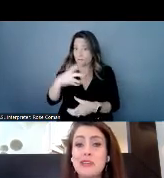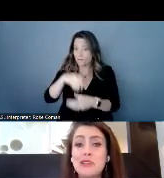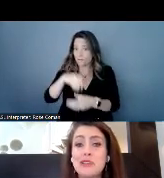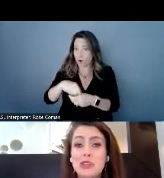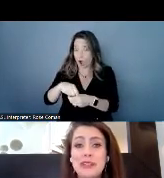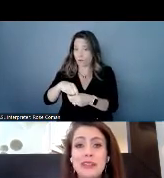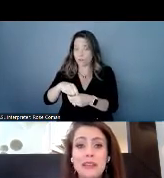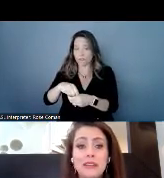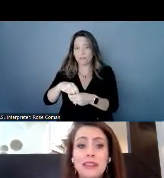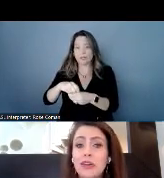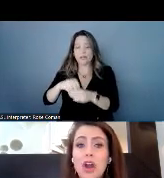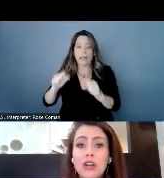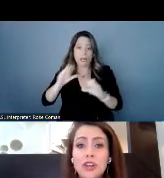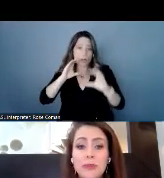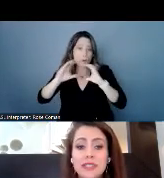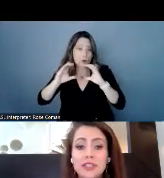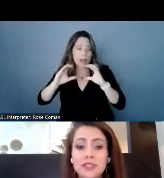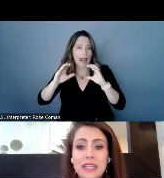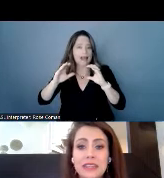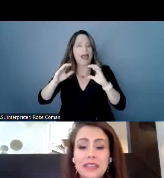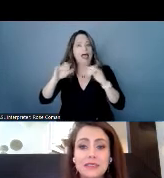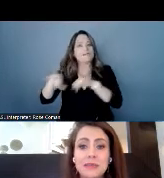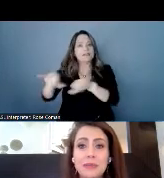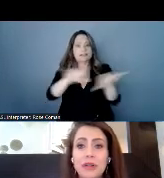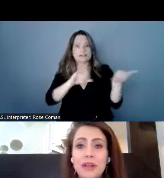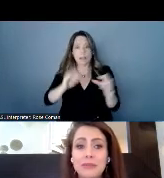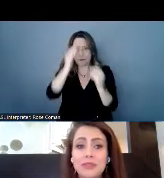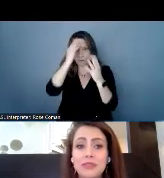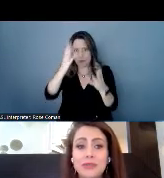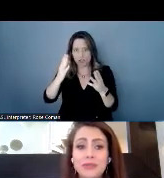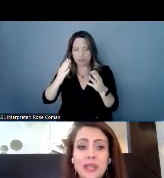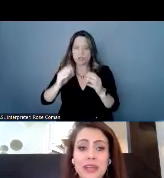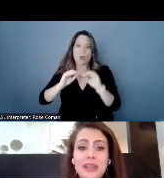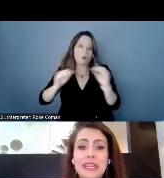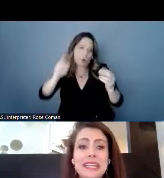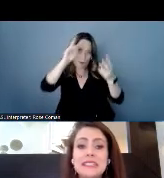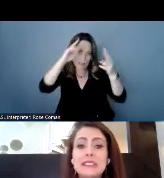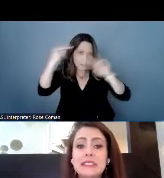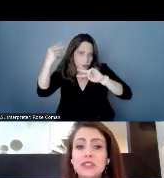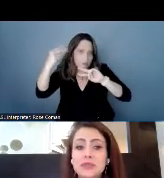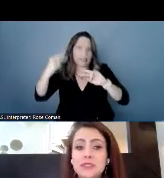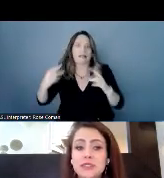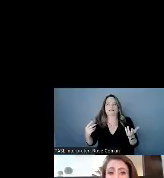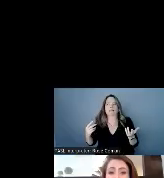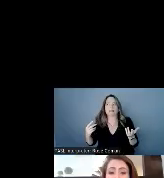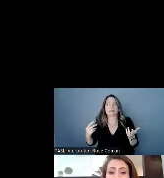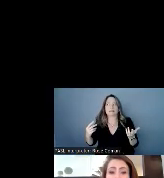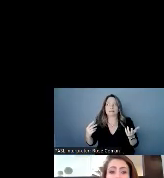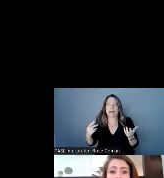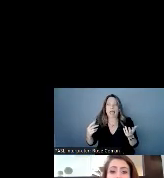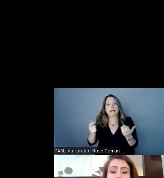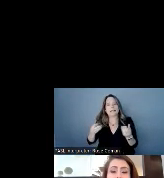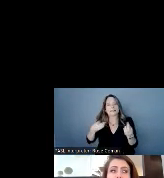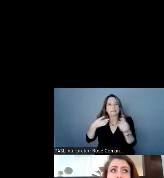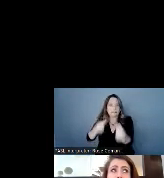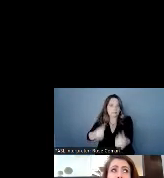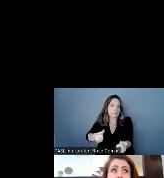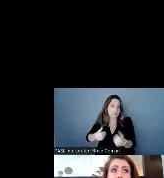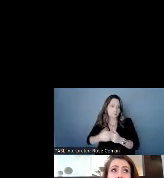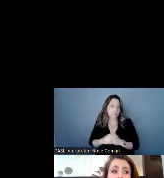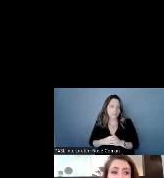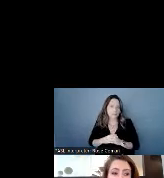same information and and there are no misunderstandings and people are able to easily do so um